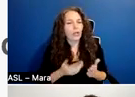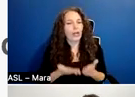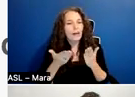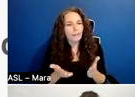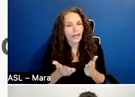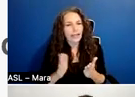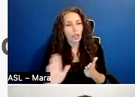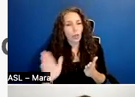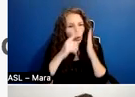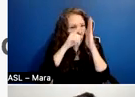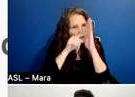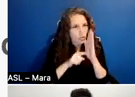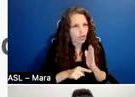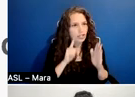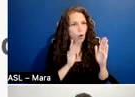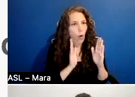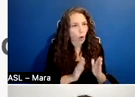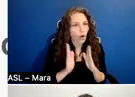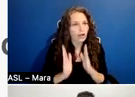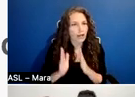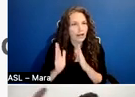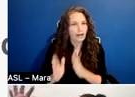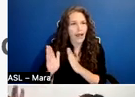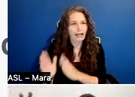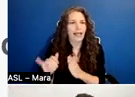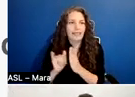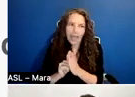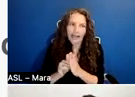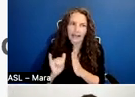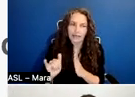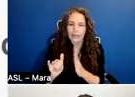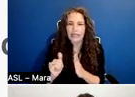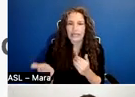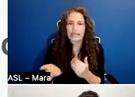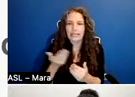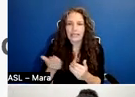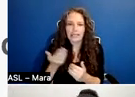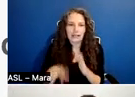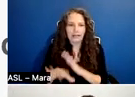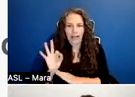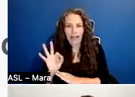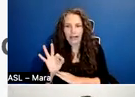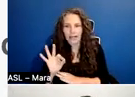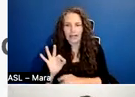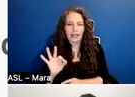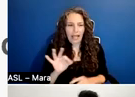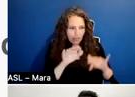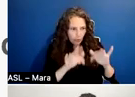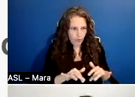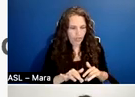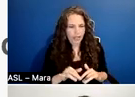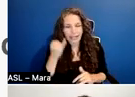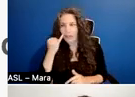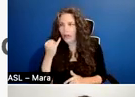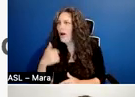that can be iterative. There's nothing worse than remembering that you read something somewhere in your research, but now you can't find it. So it's very,